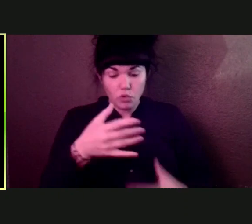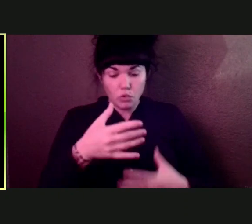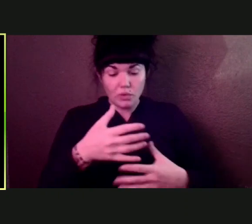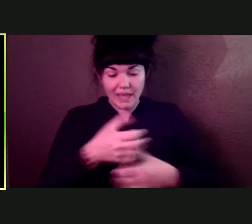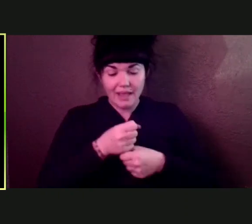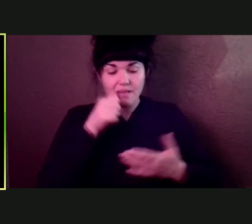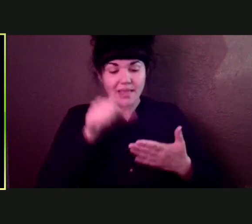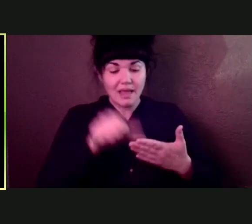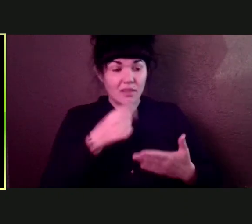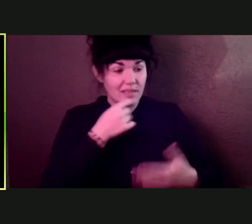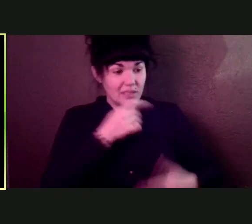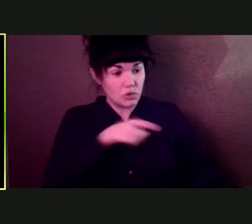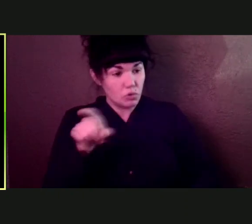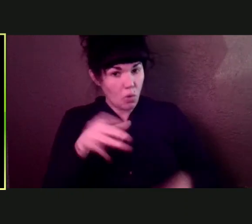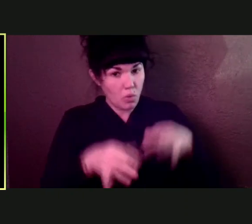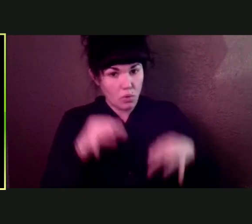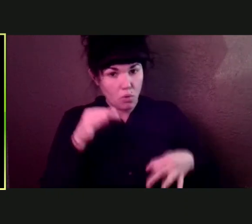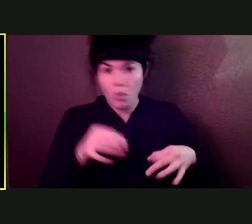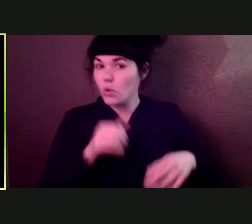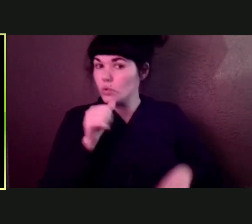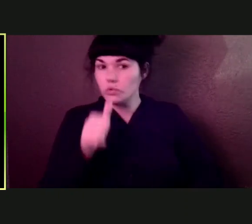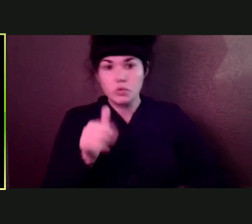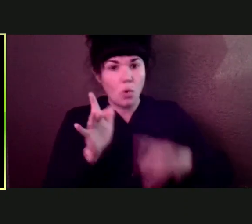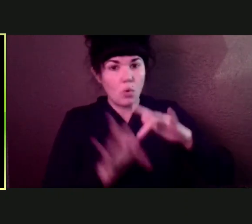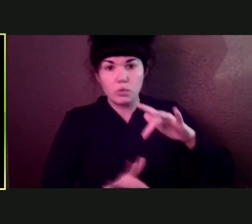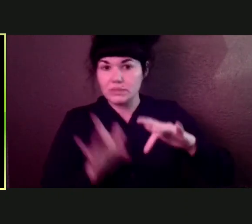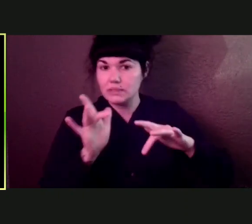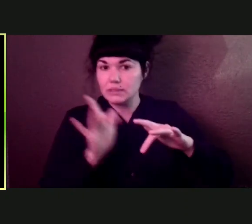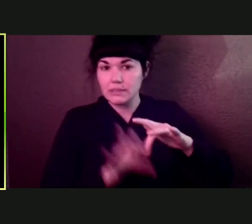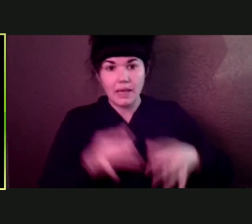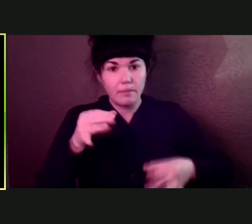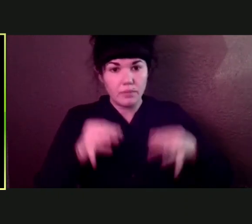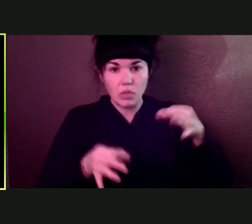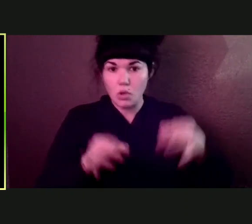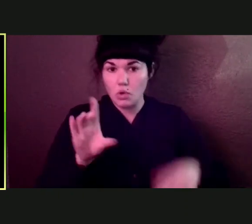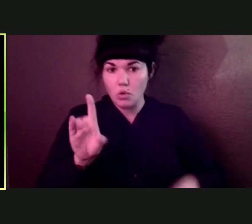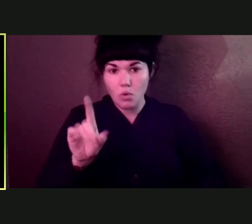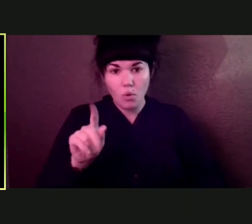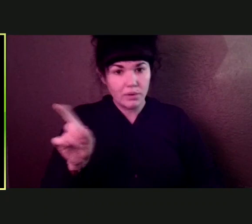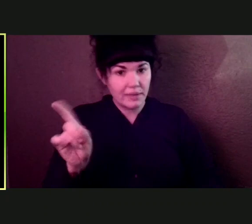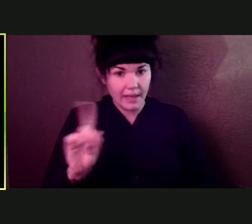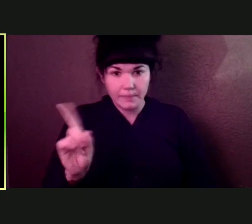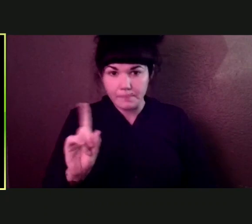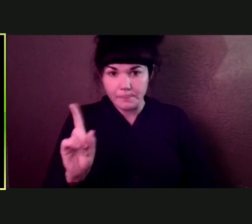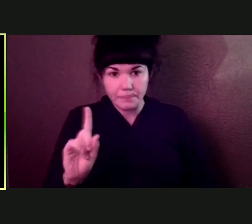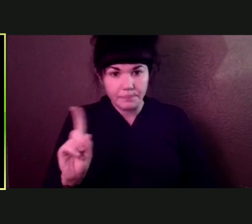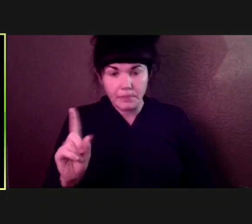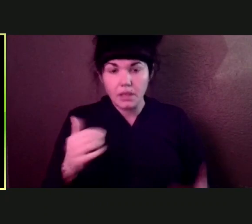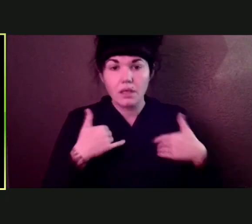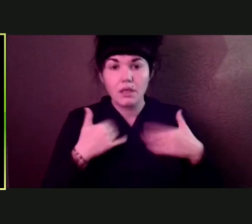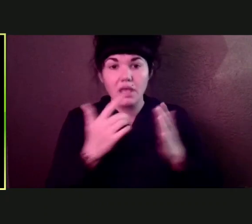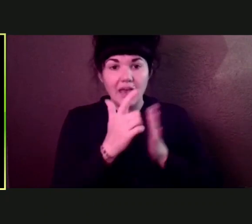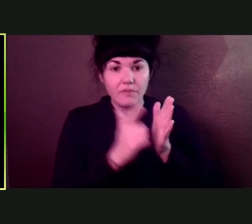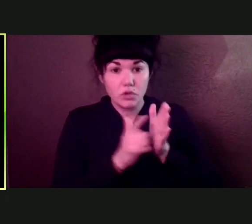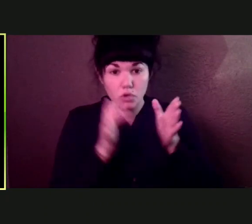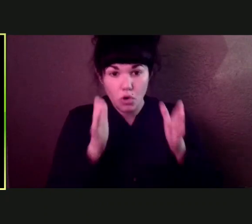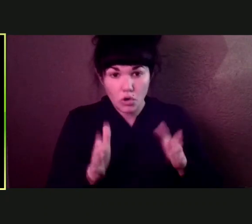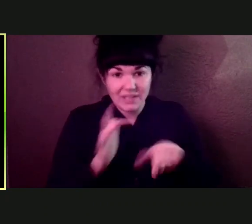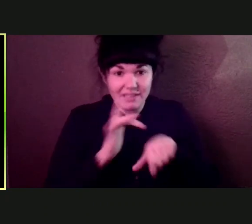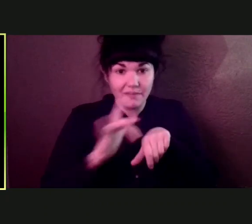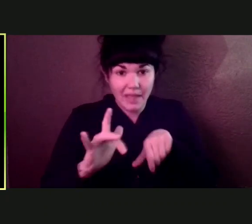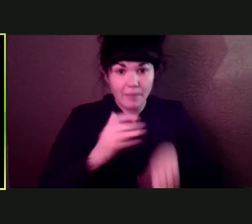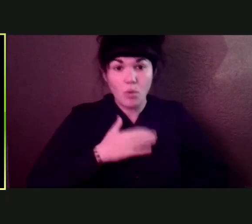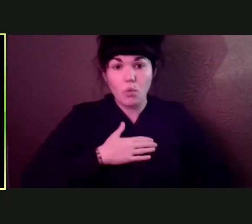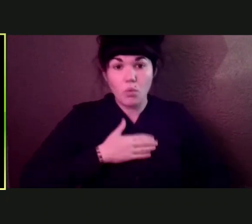don't miss your court date. Don't. Okay. There are attorneys there that are willing and able